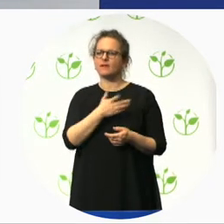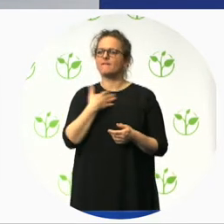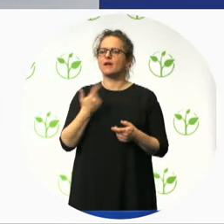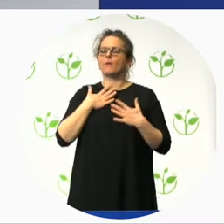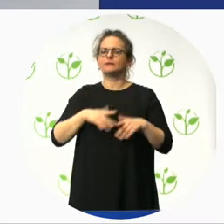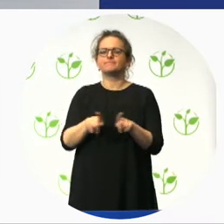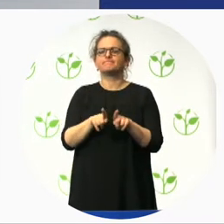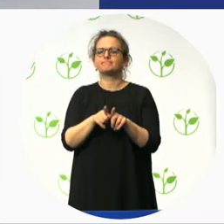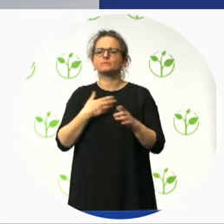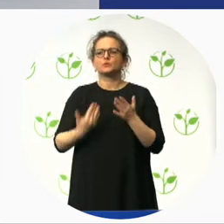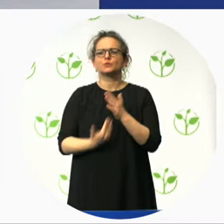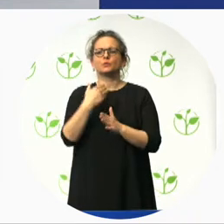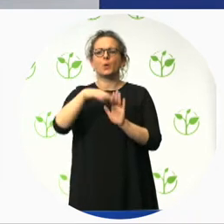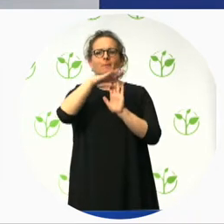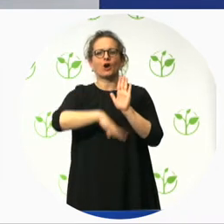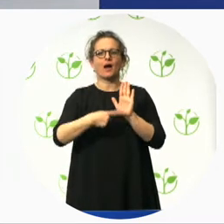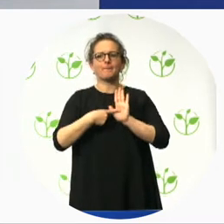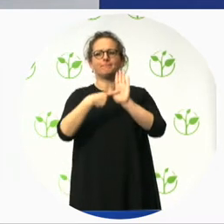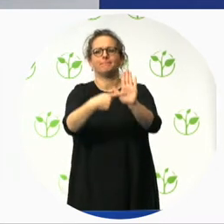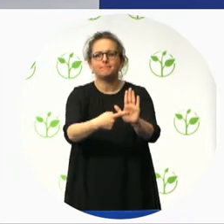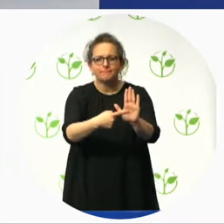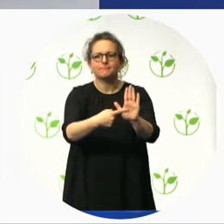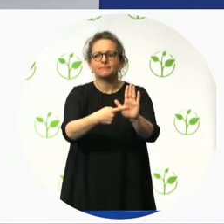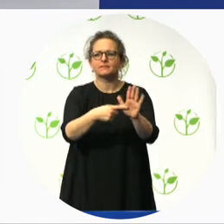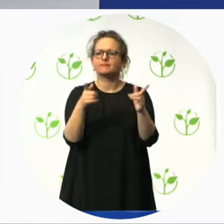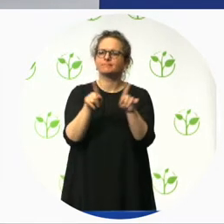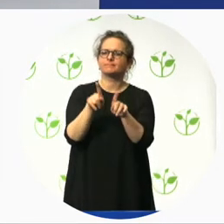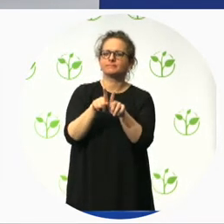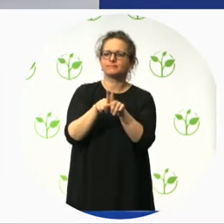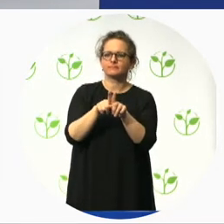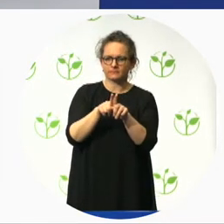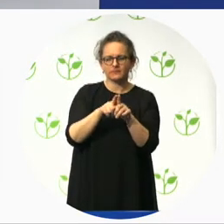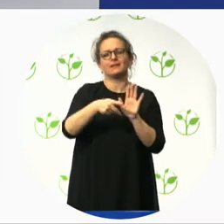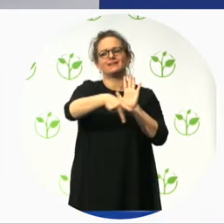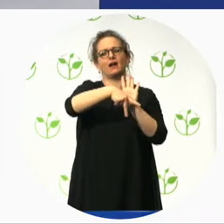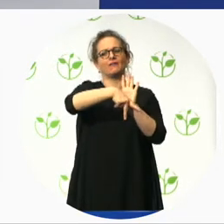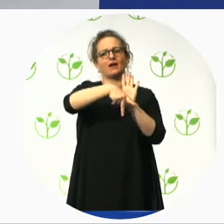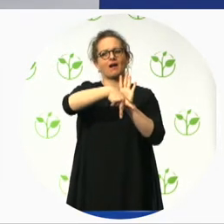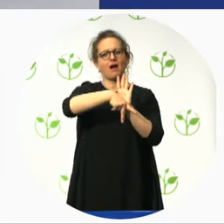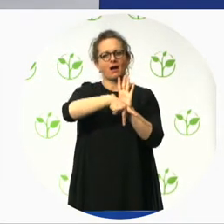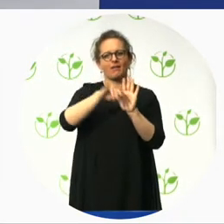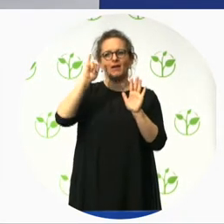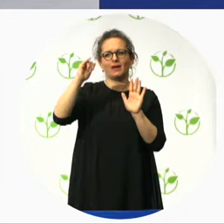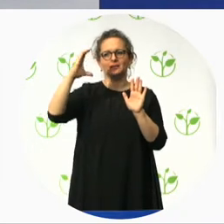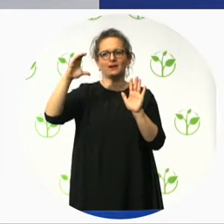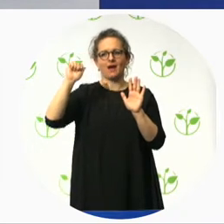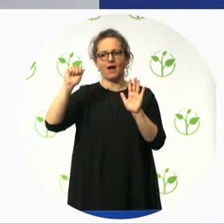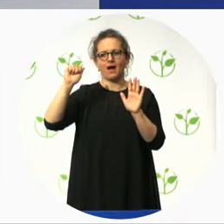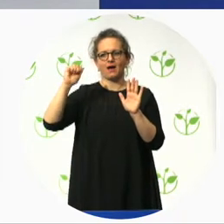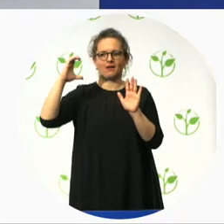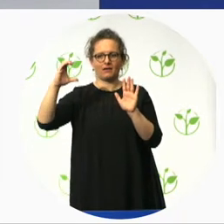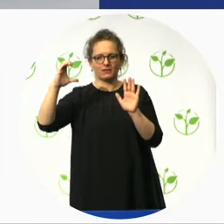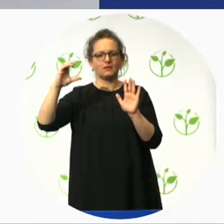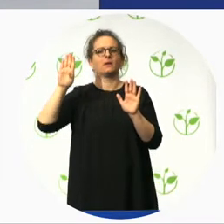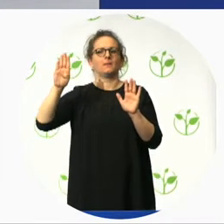Several countries are moving towards mandatory certification for consultants working in accessibility. There is a global need to identify and